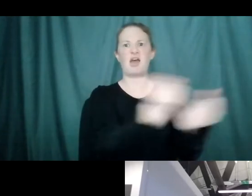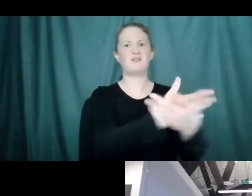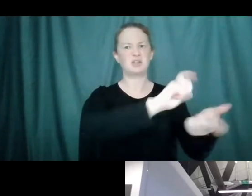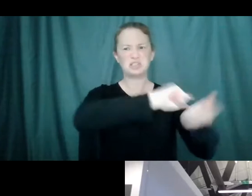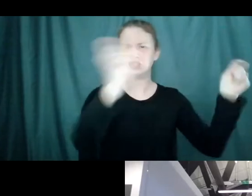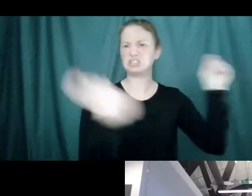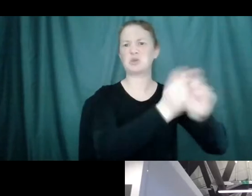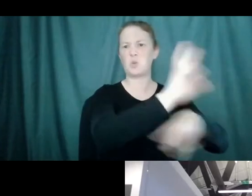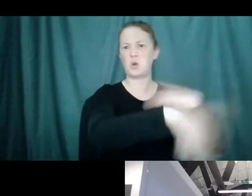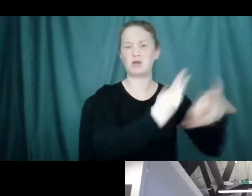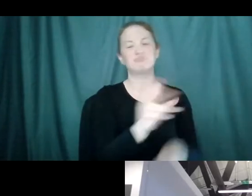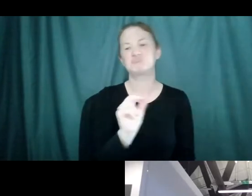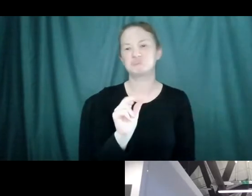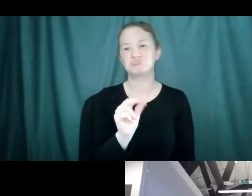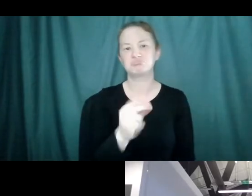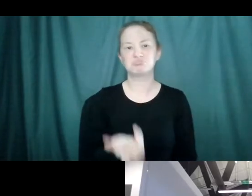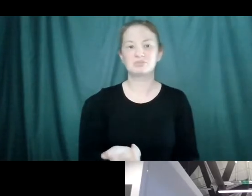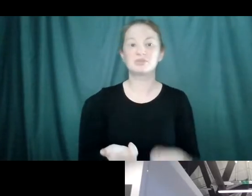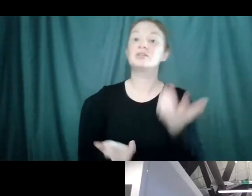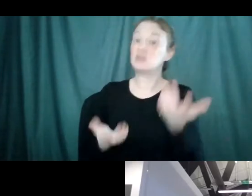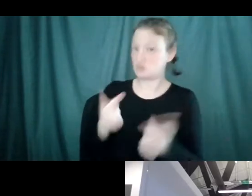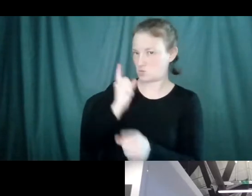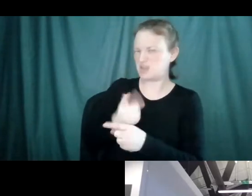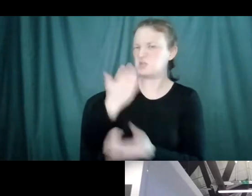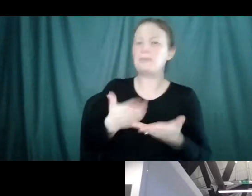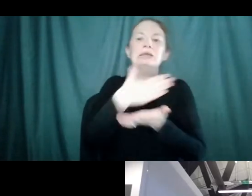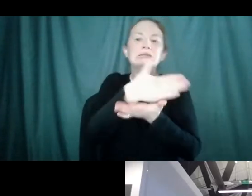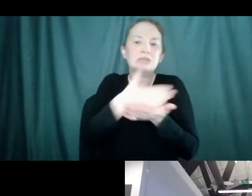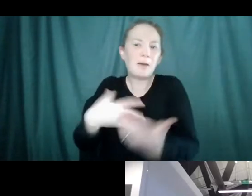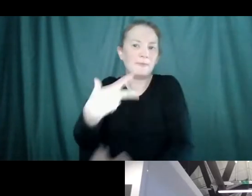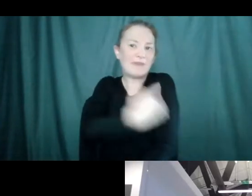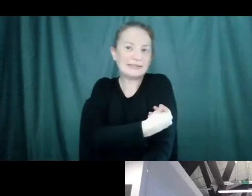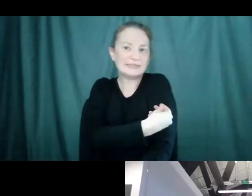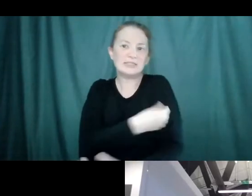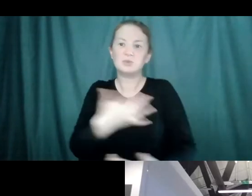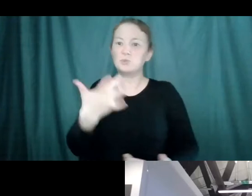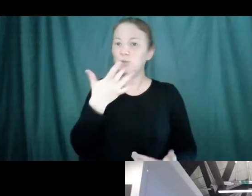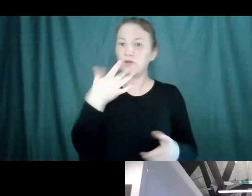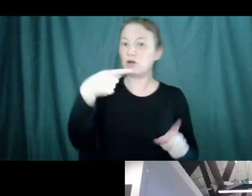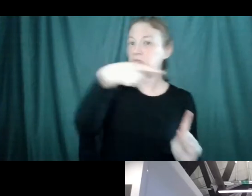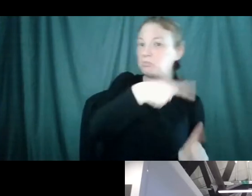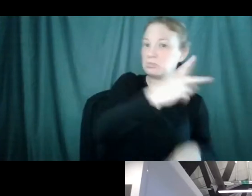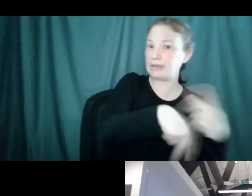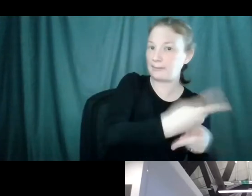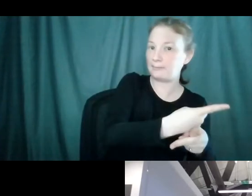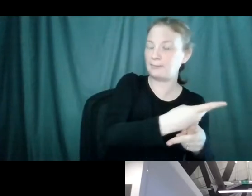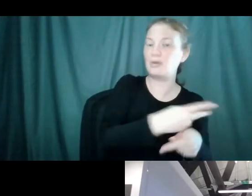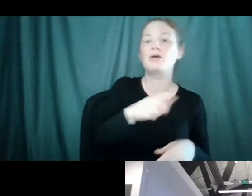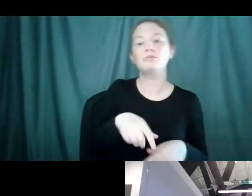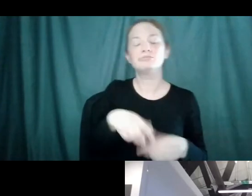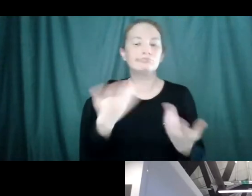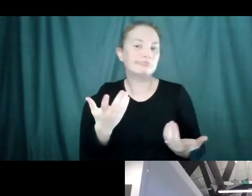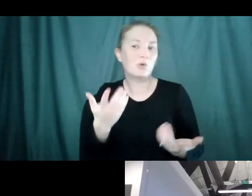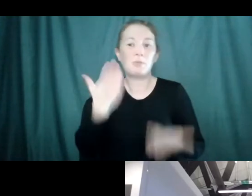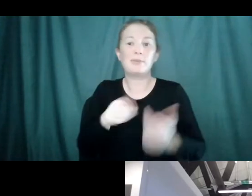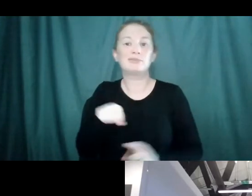Like there might be some vaccines that end up using MRNA technology and then others that are using the same type of vaccine technology that we've had for 40